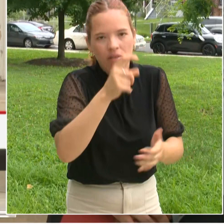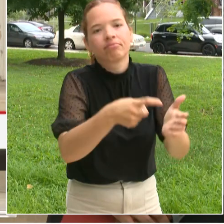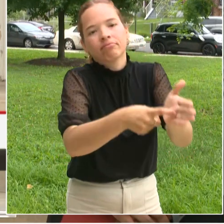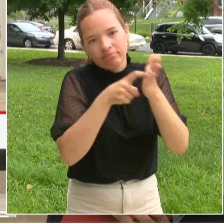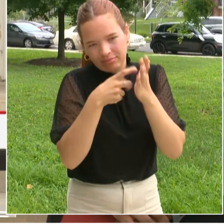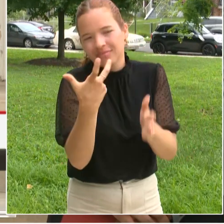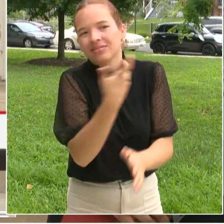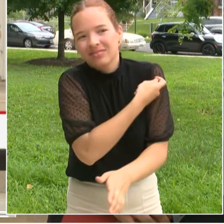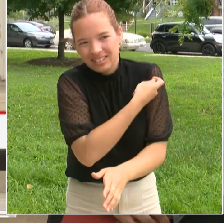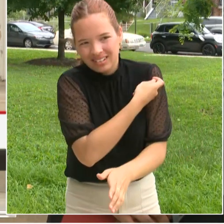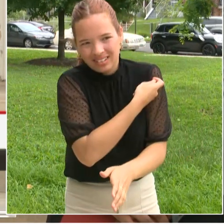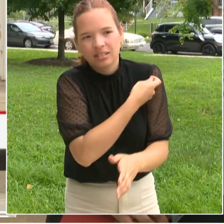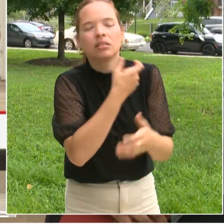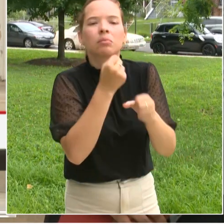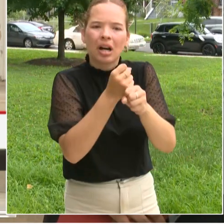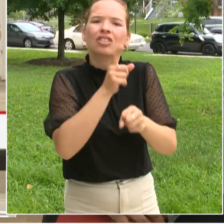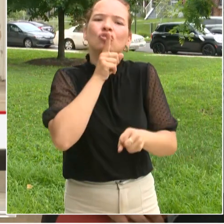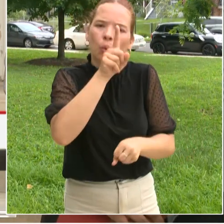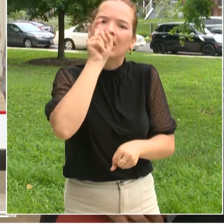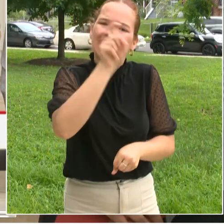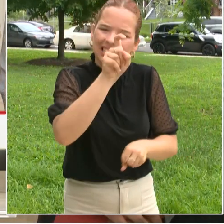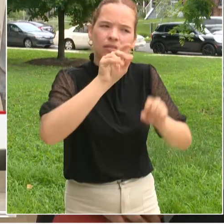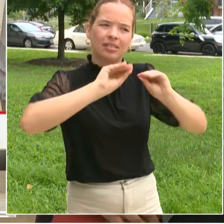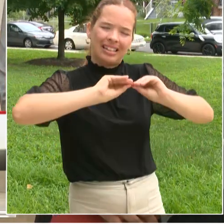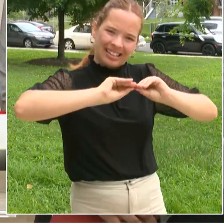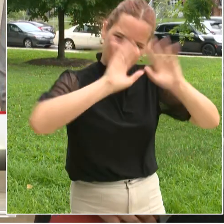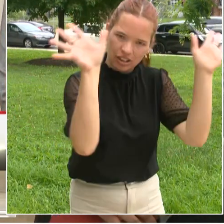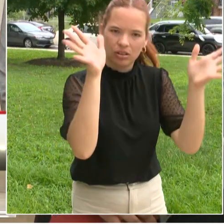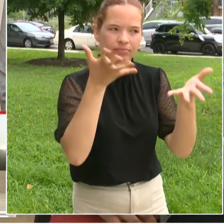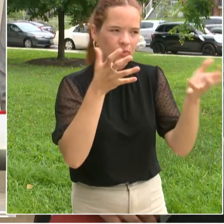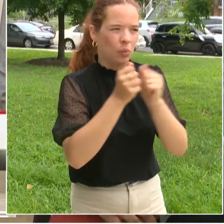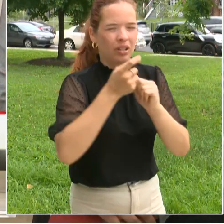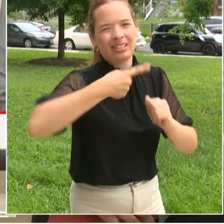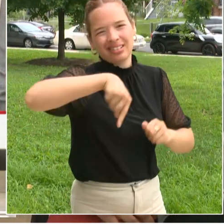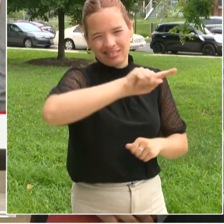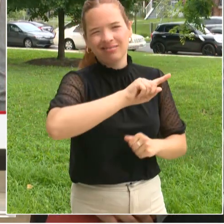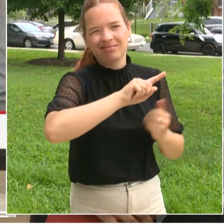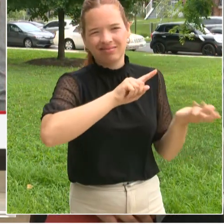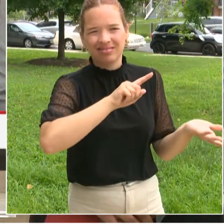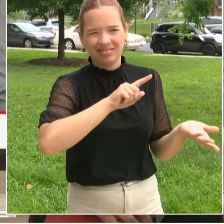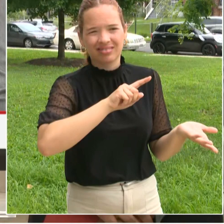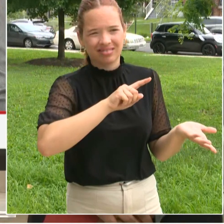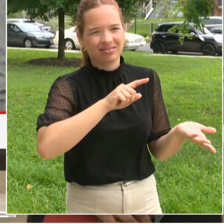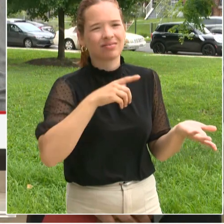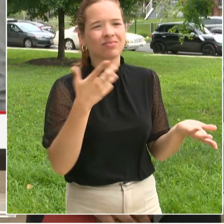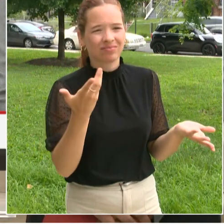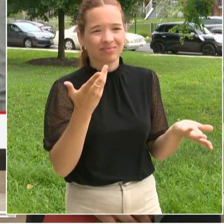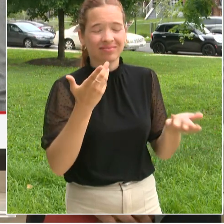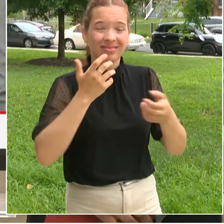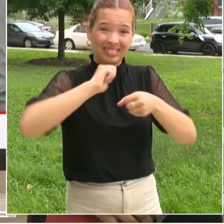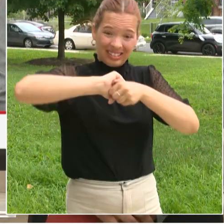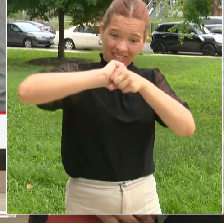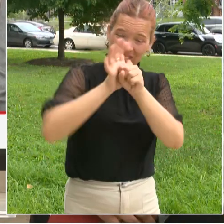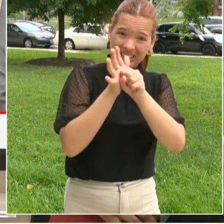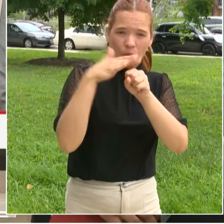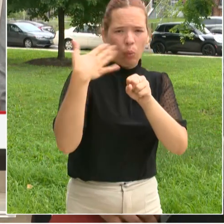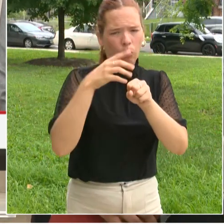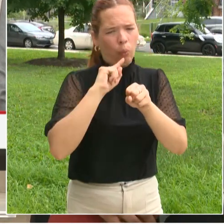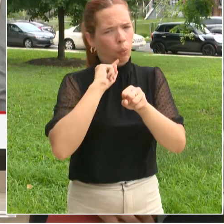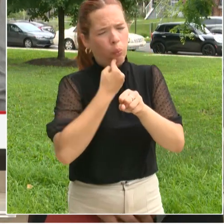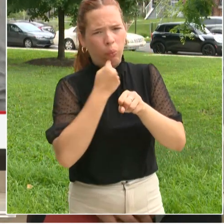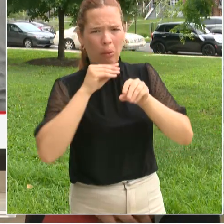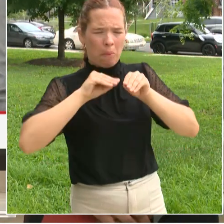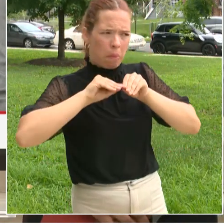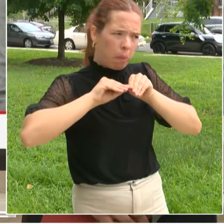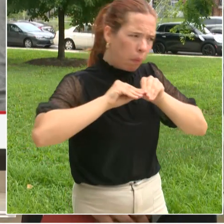certificates. Yeah obviously we know that the pandemic itself was a significant barrier to you know